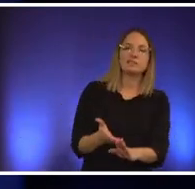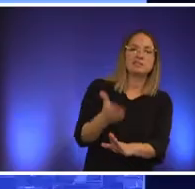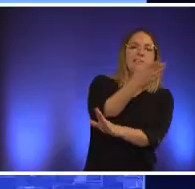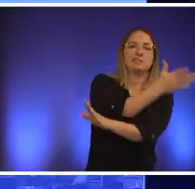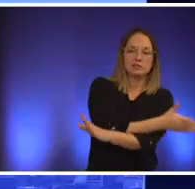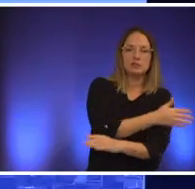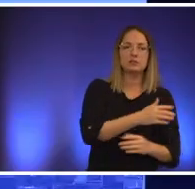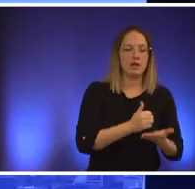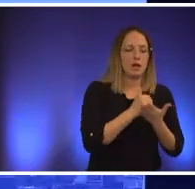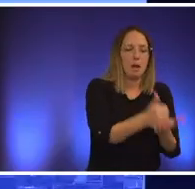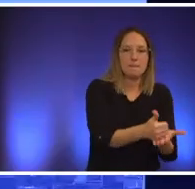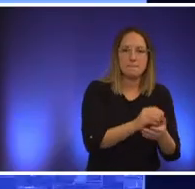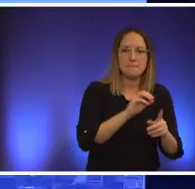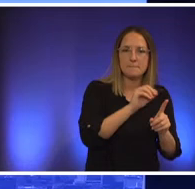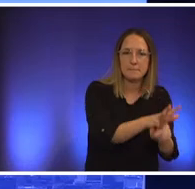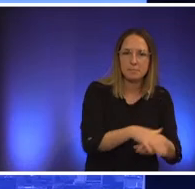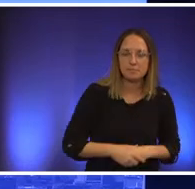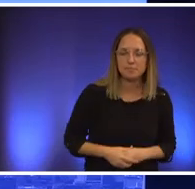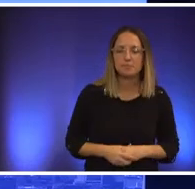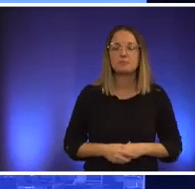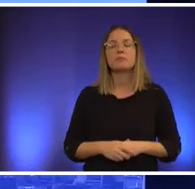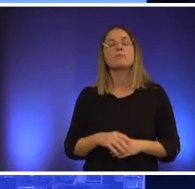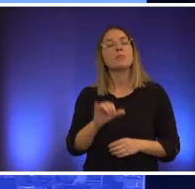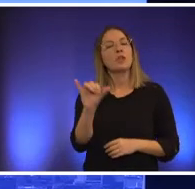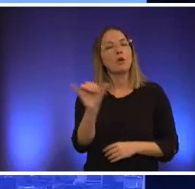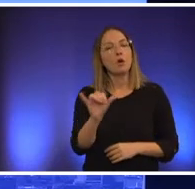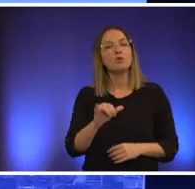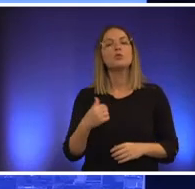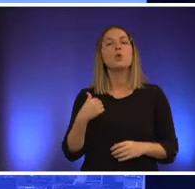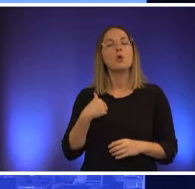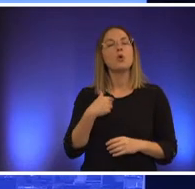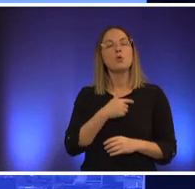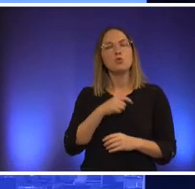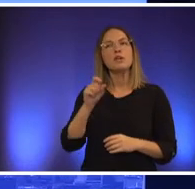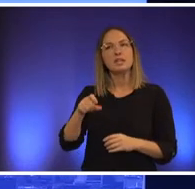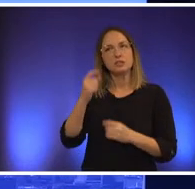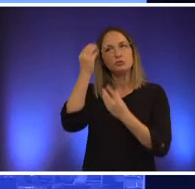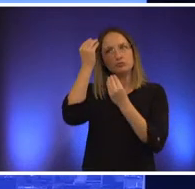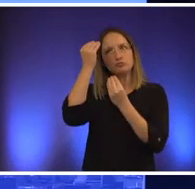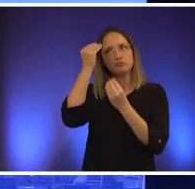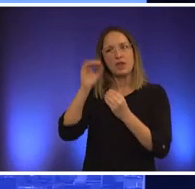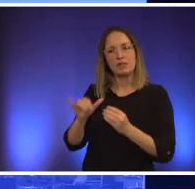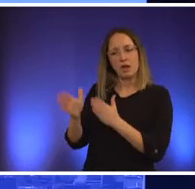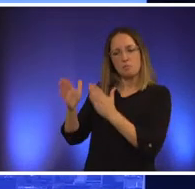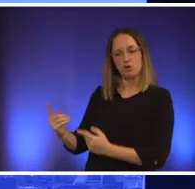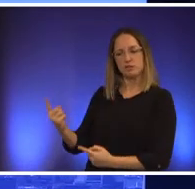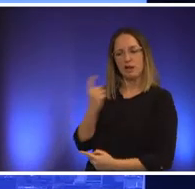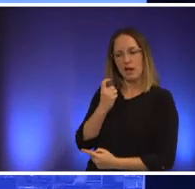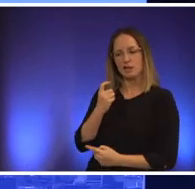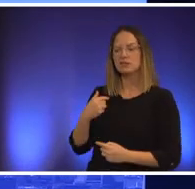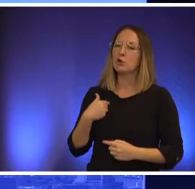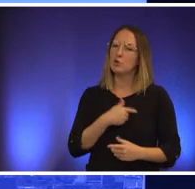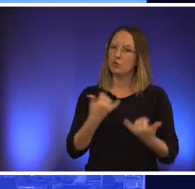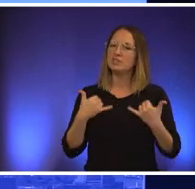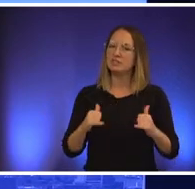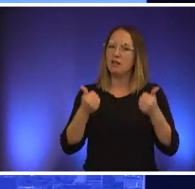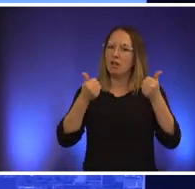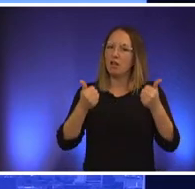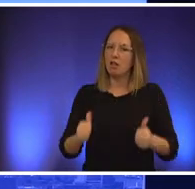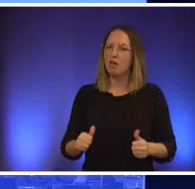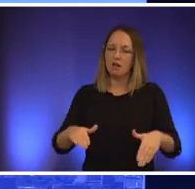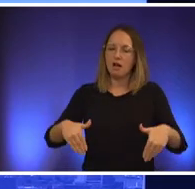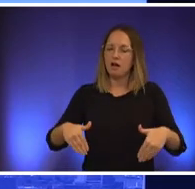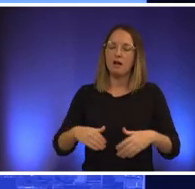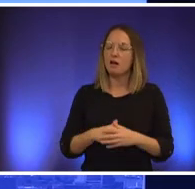of the things mentioned by the questioner that we're still not doing well uh because for example uh brain health is a key part of